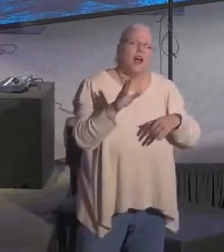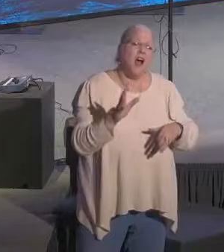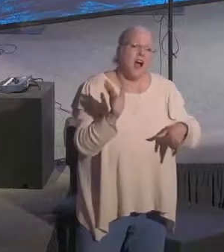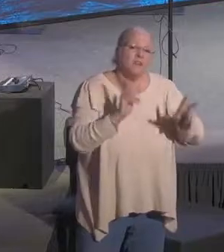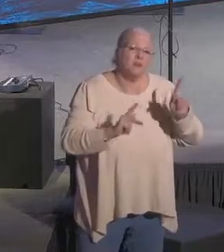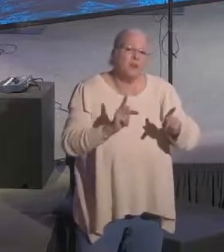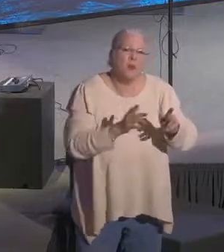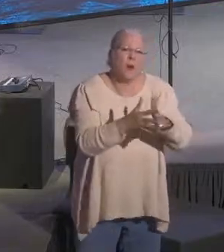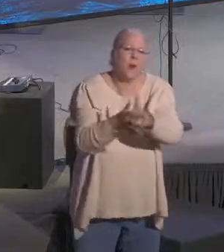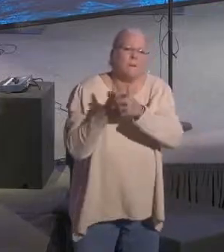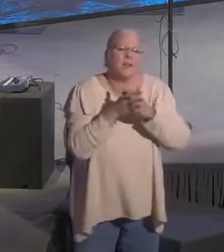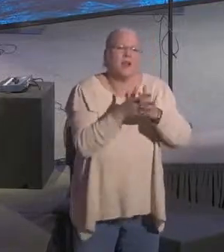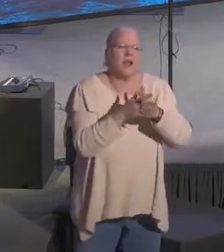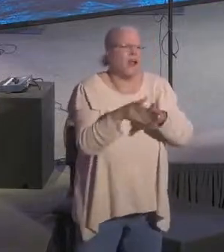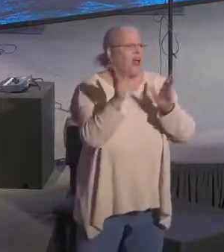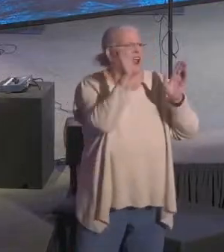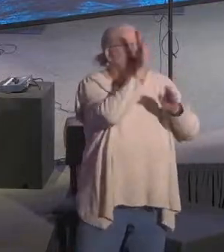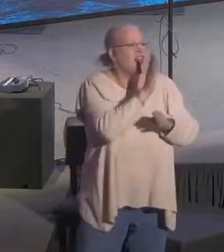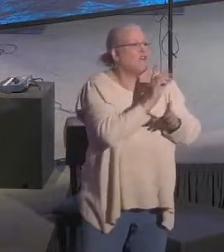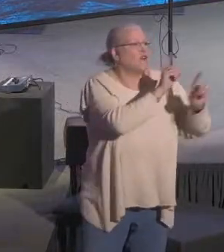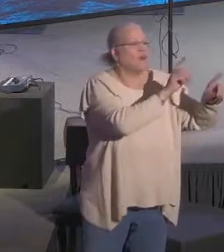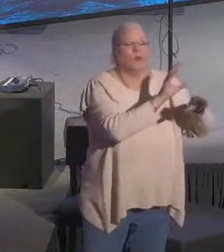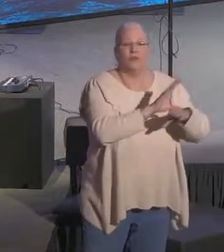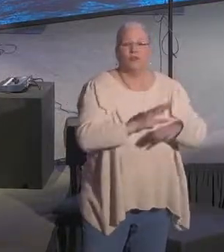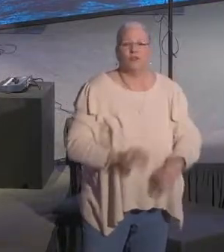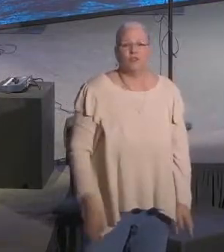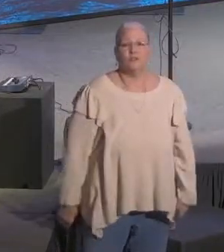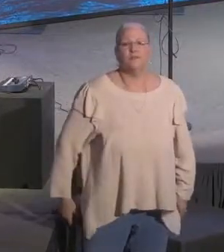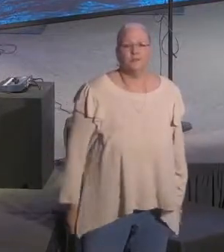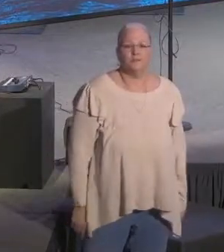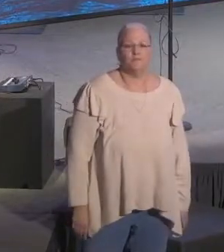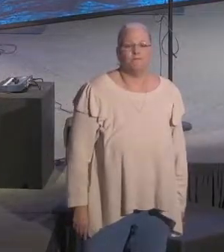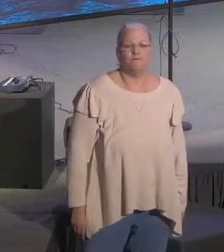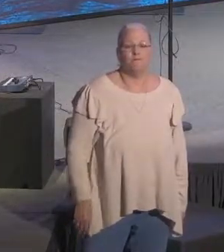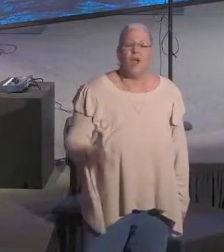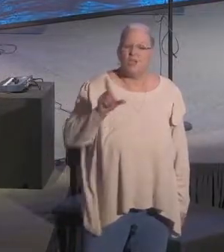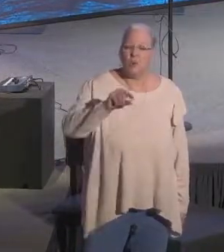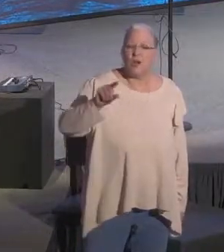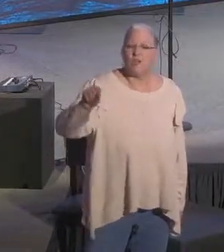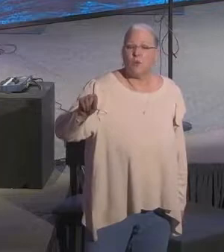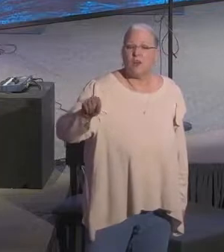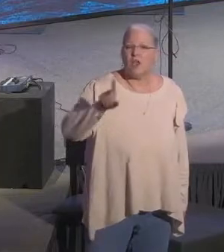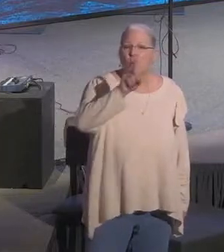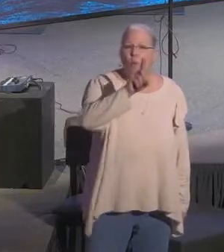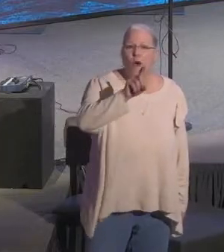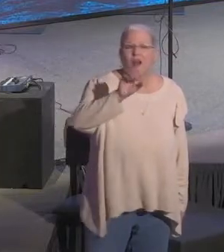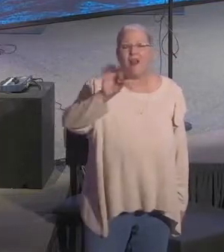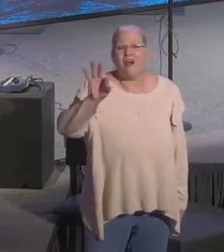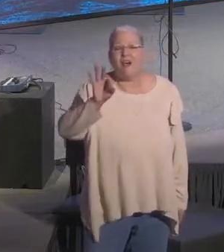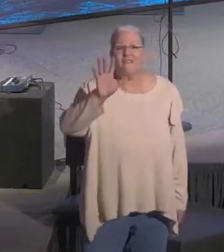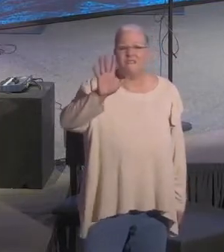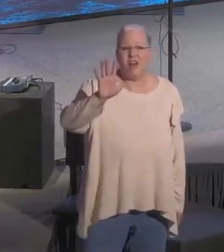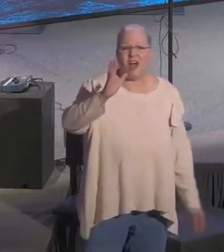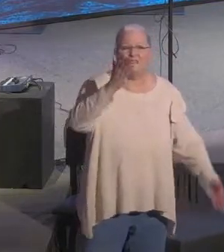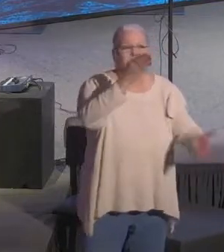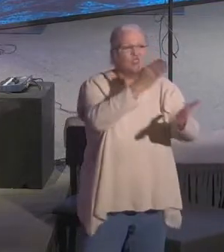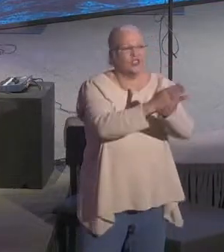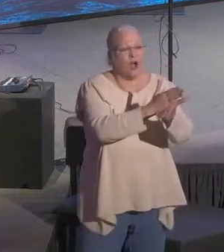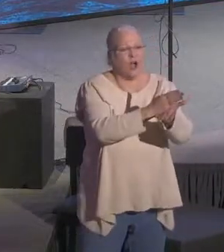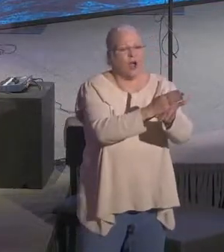people in America never go to church. And in 2020, one in five stopped